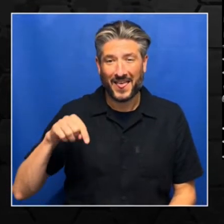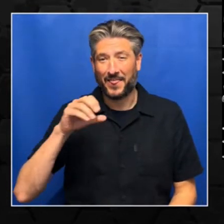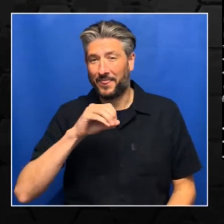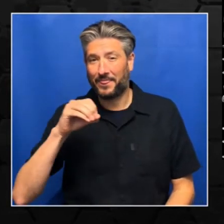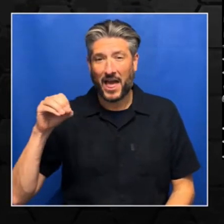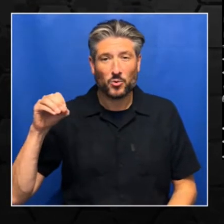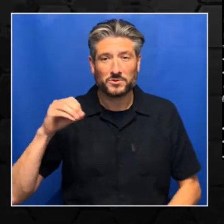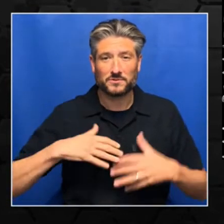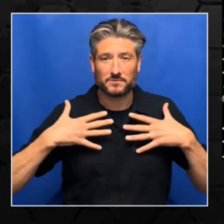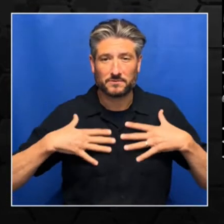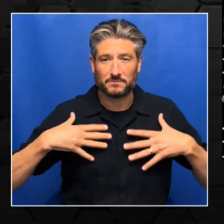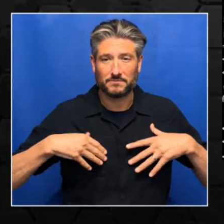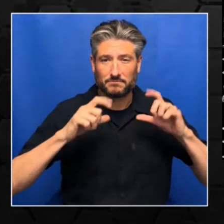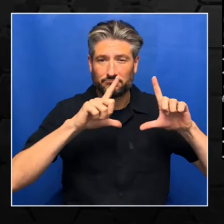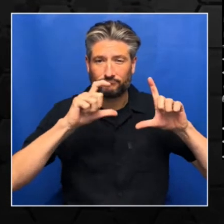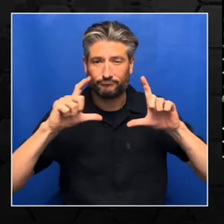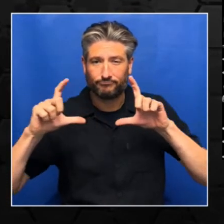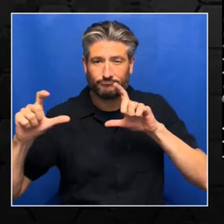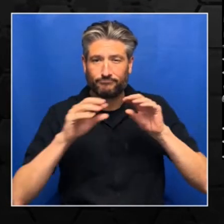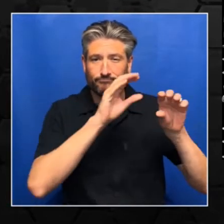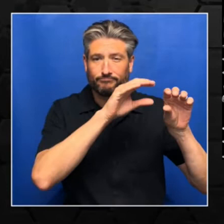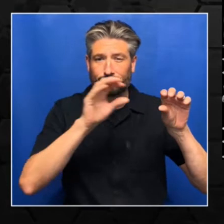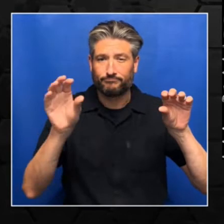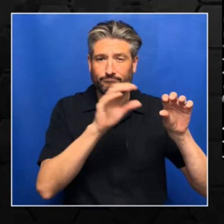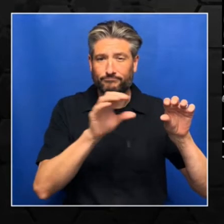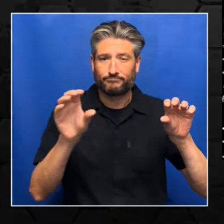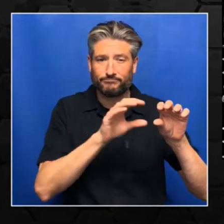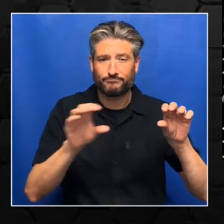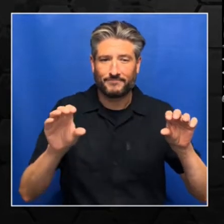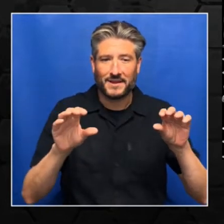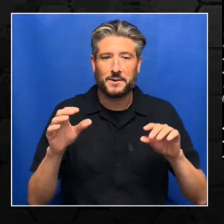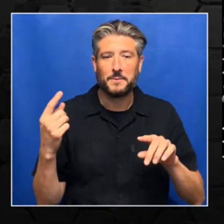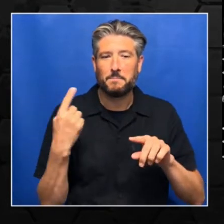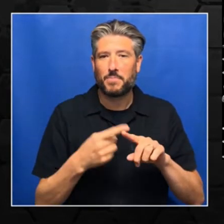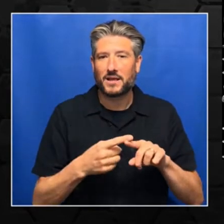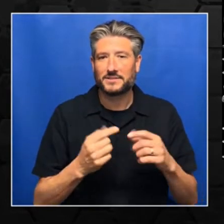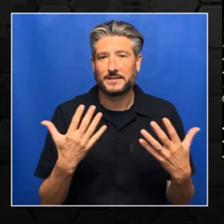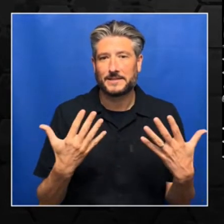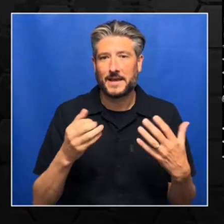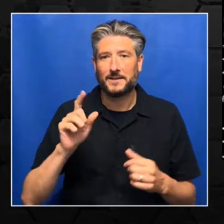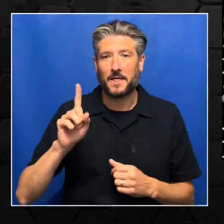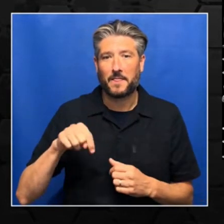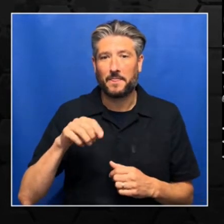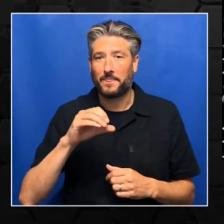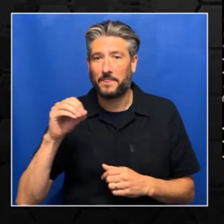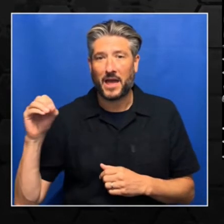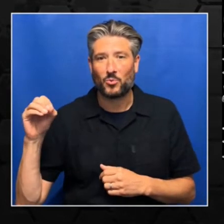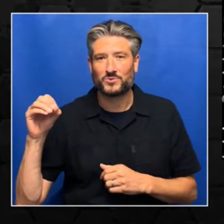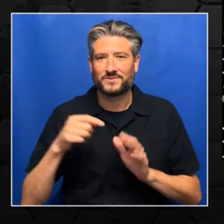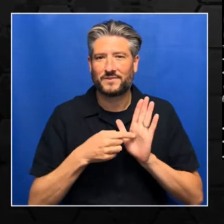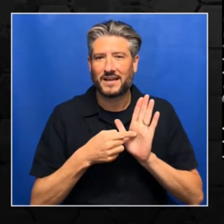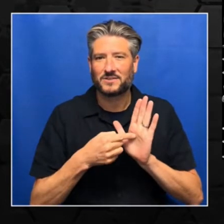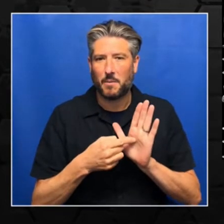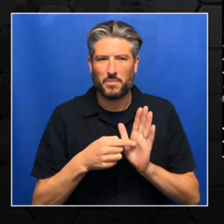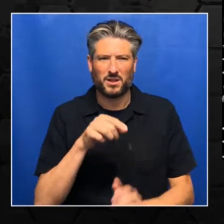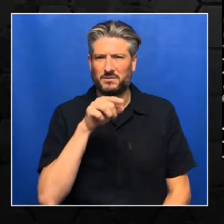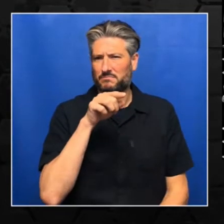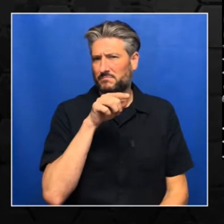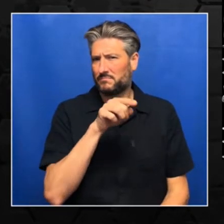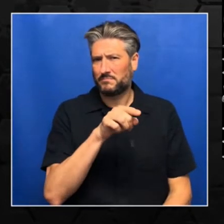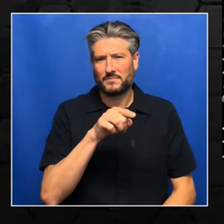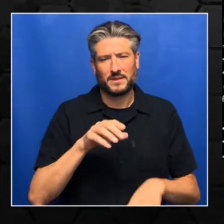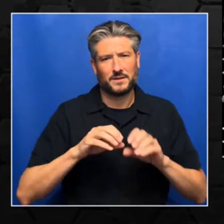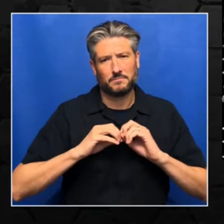So basically, Fashionist dataset basically is very common in AI and machine learning world. And it